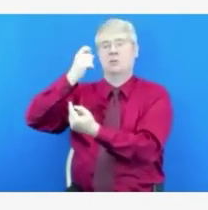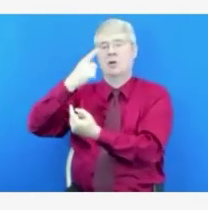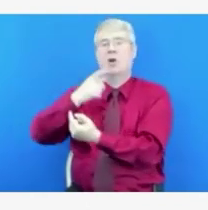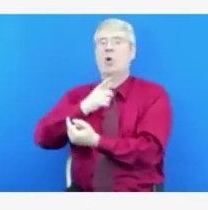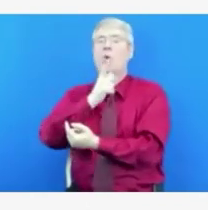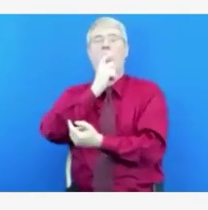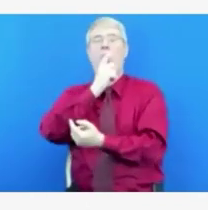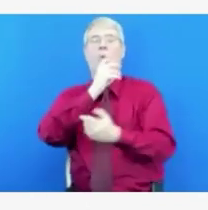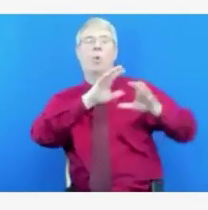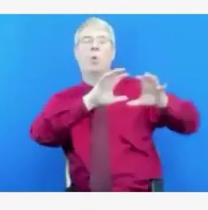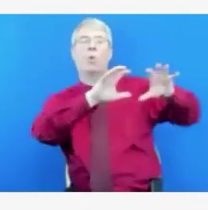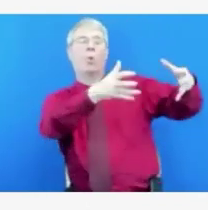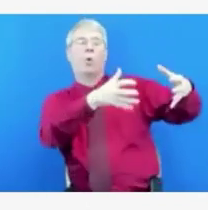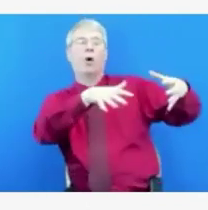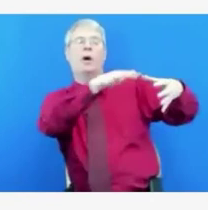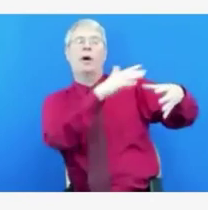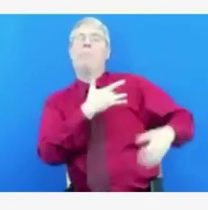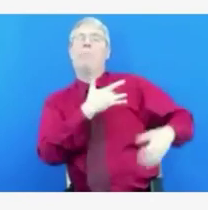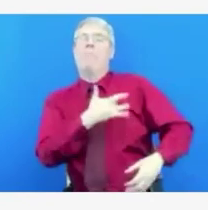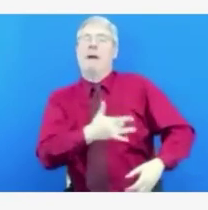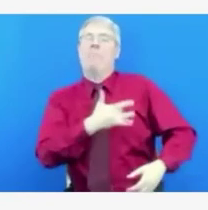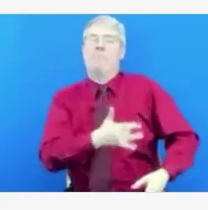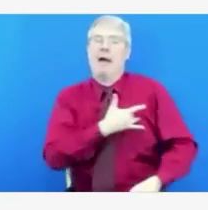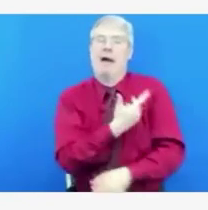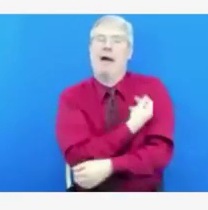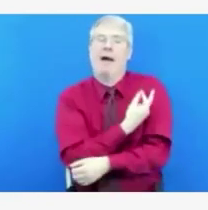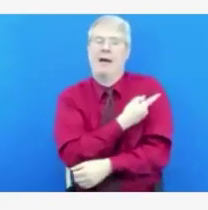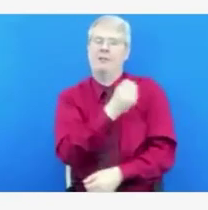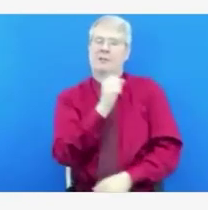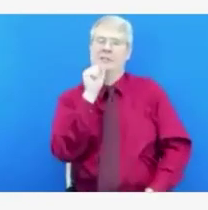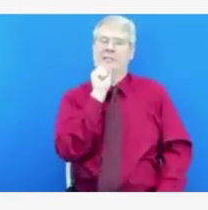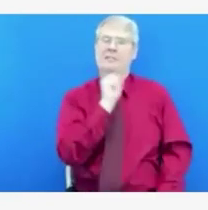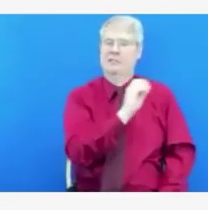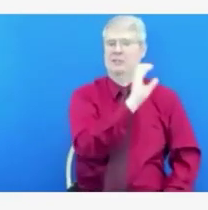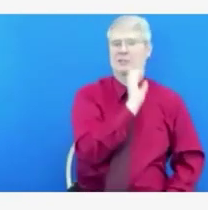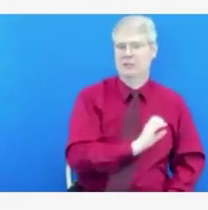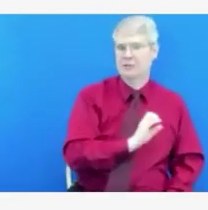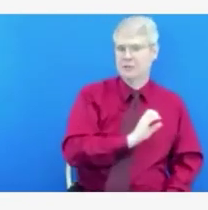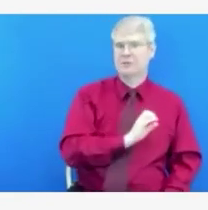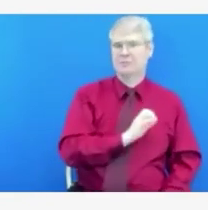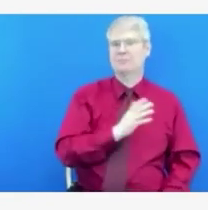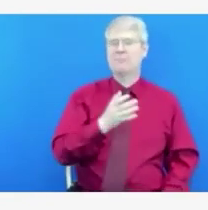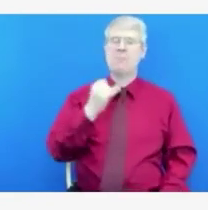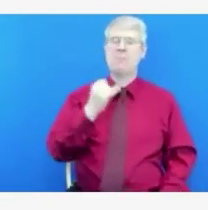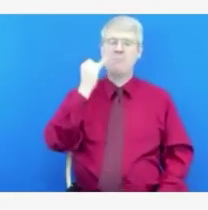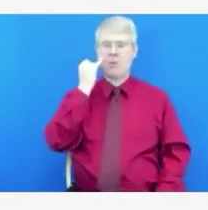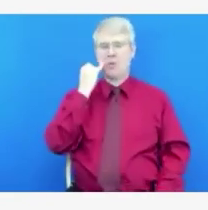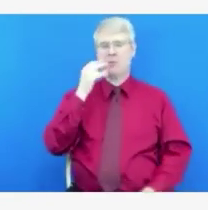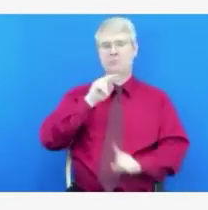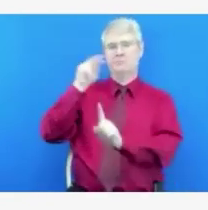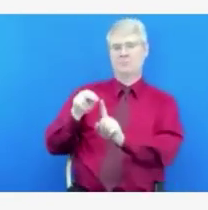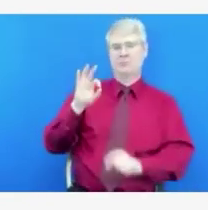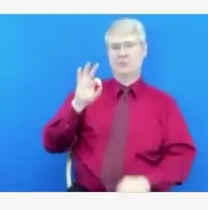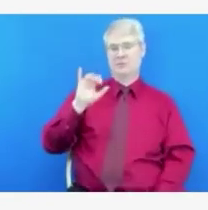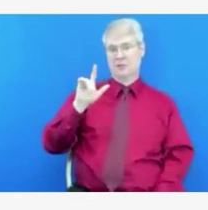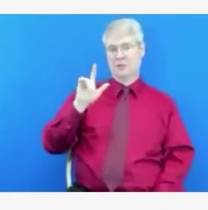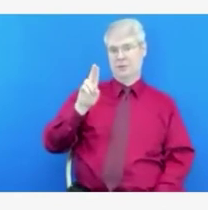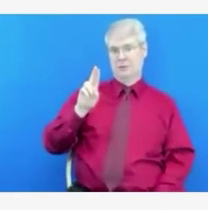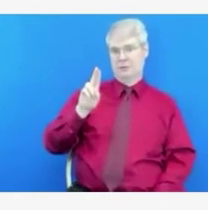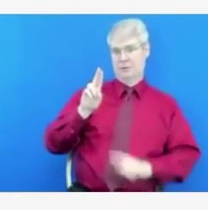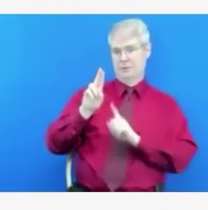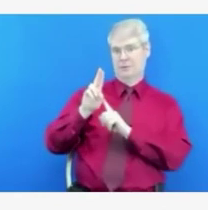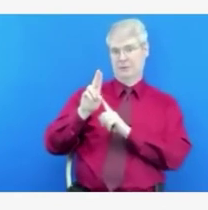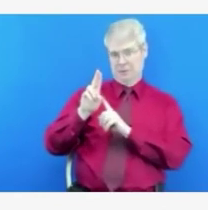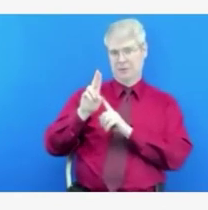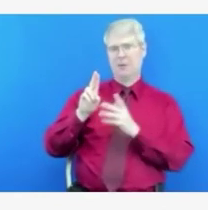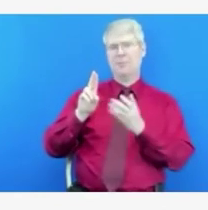like something to look for us to look for, for guidance, we continue to struggle to get people to get their influenza vaccine. So it's a